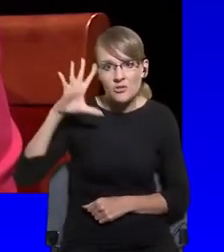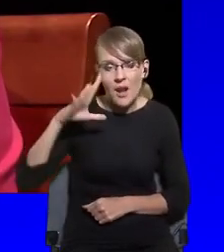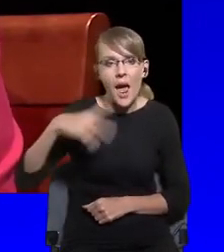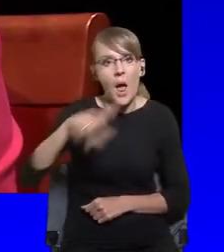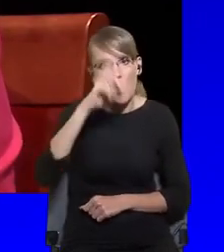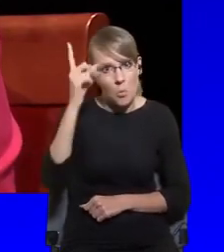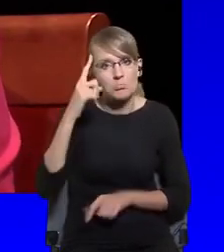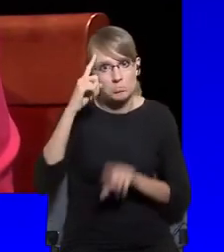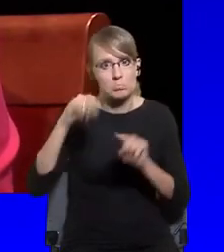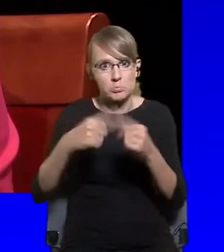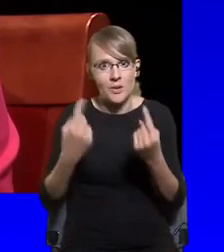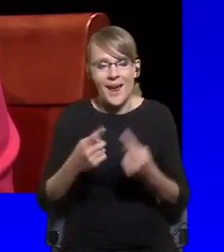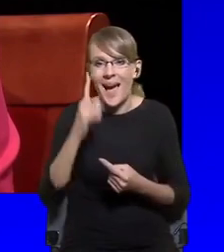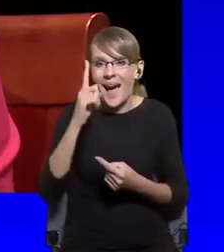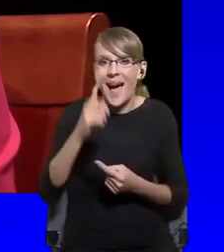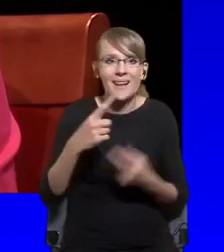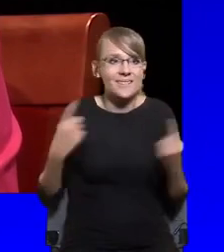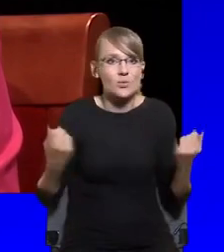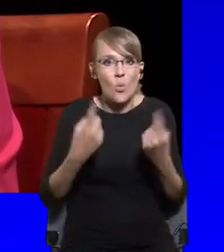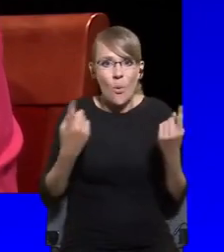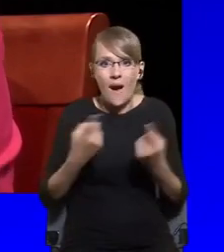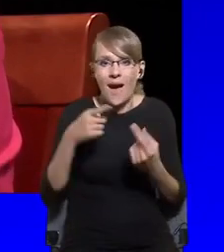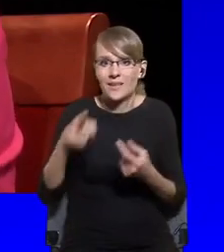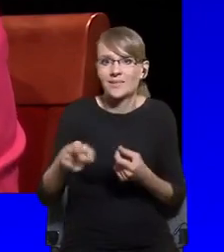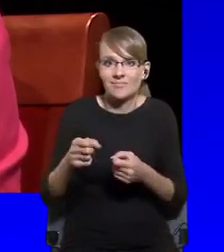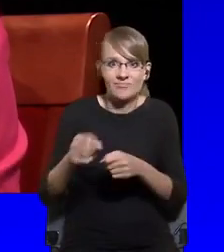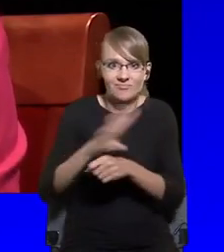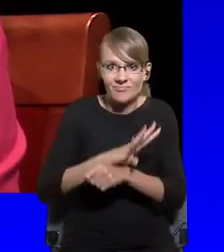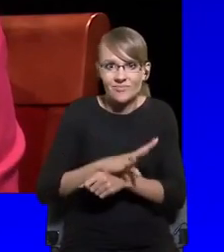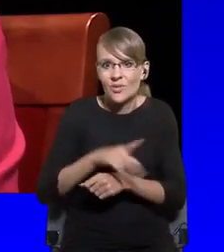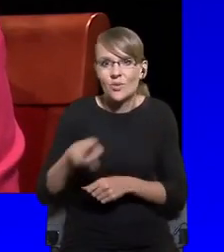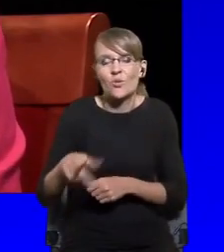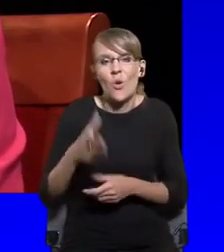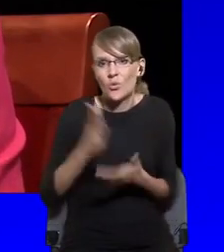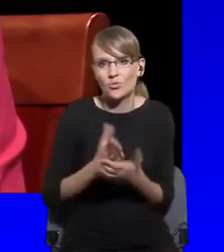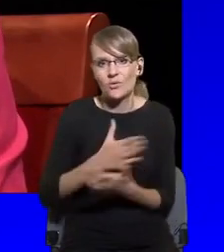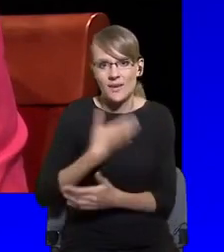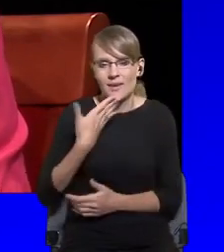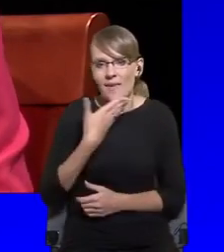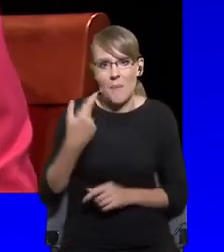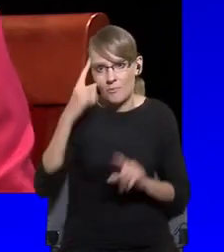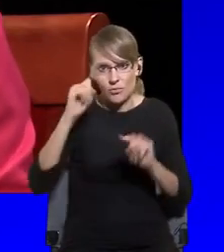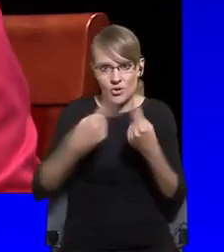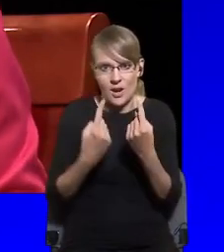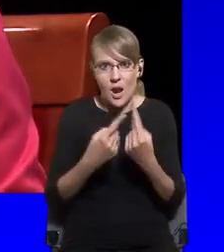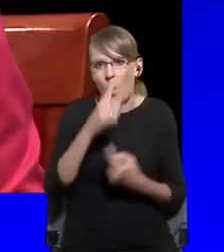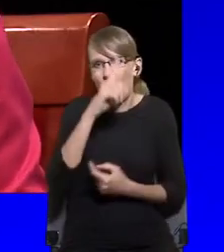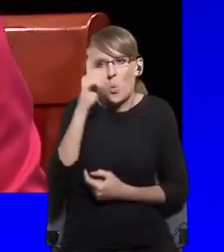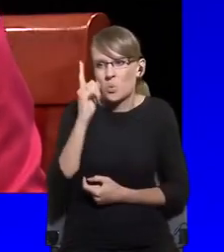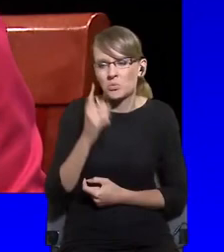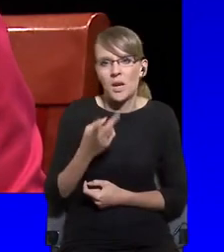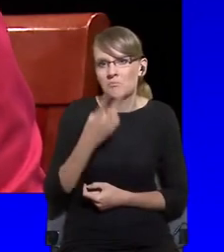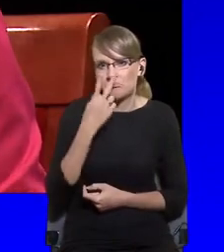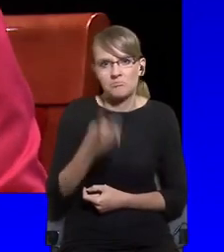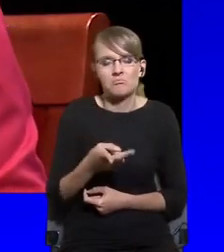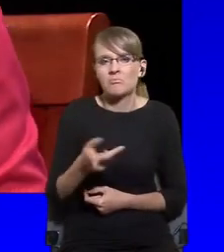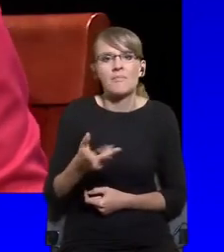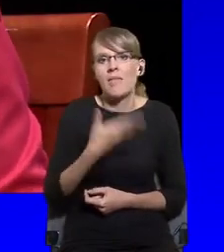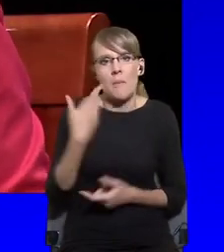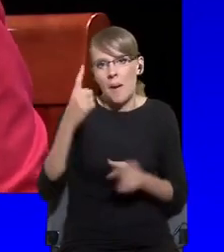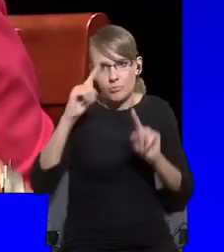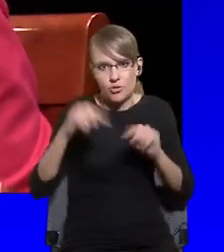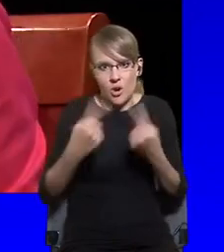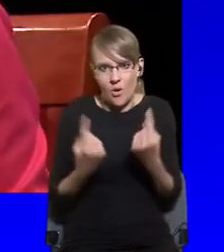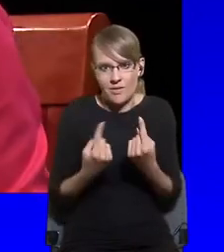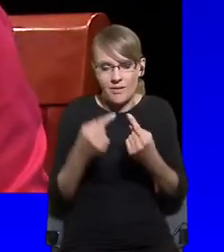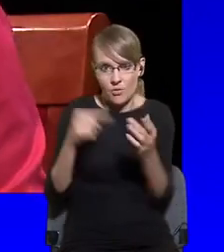they ceased to be convincing. And I think it's extremely important because the question is whether the liberals will